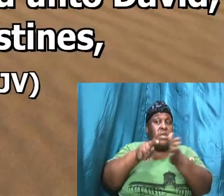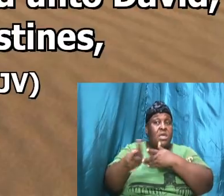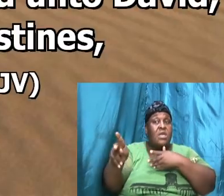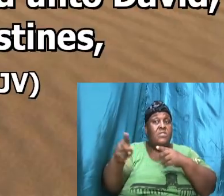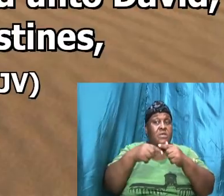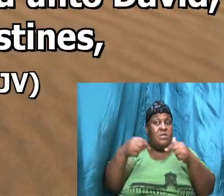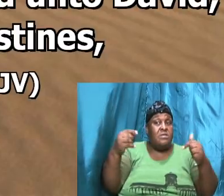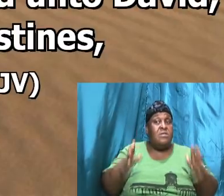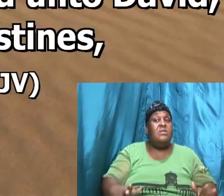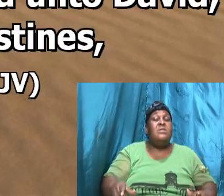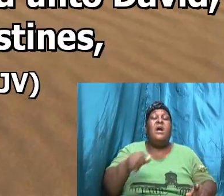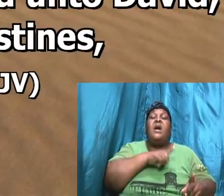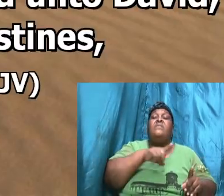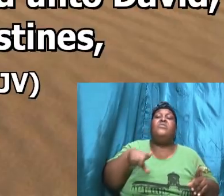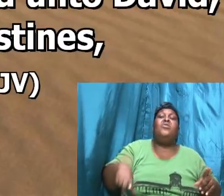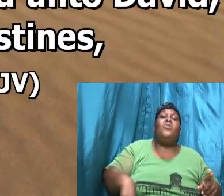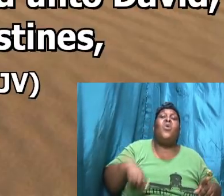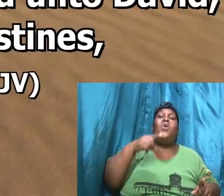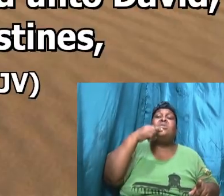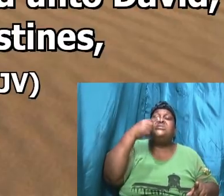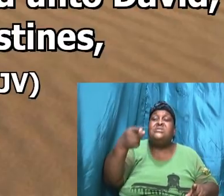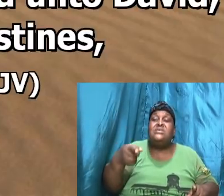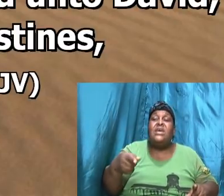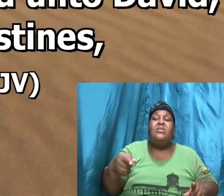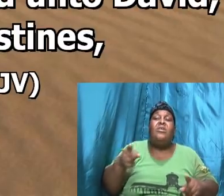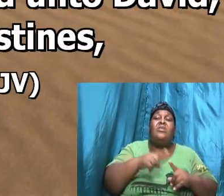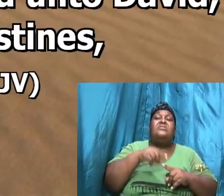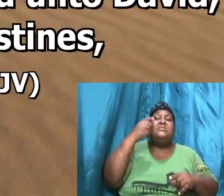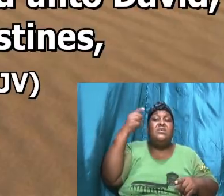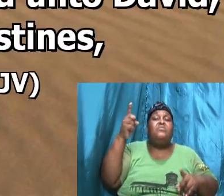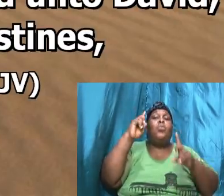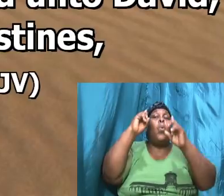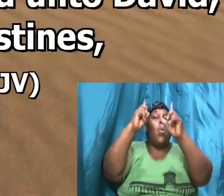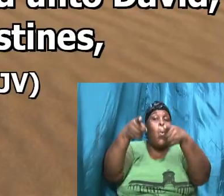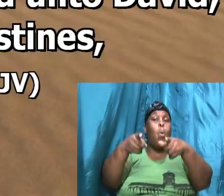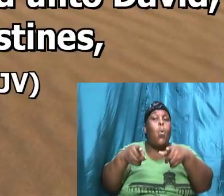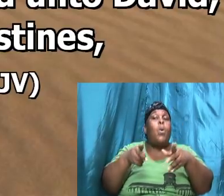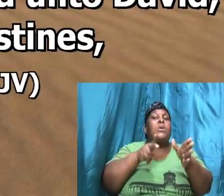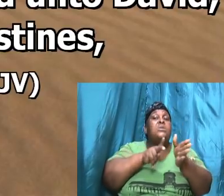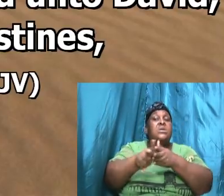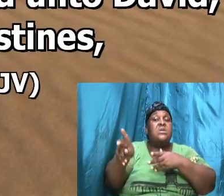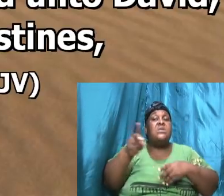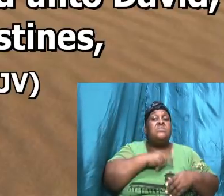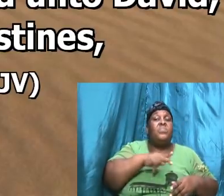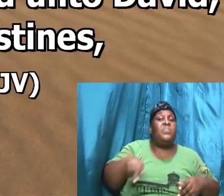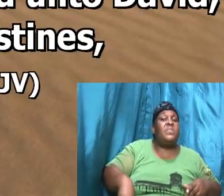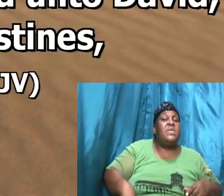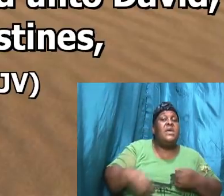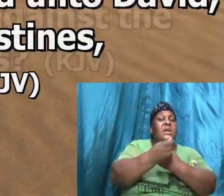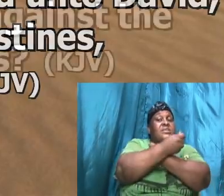and the Lord said unto David go and smite the Philistine and save Keilah